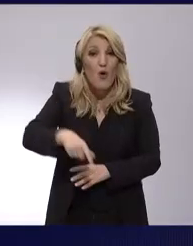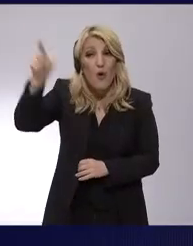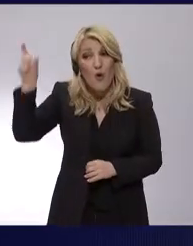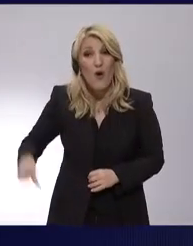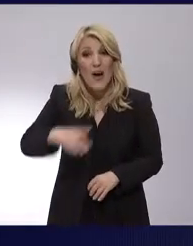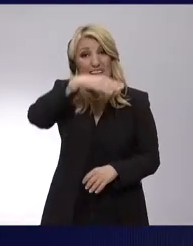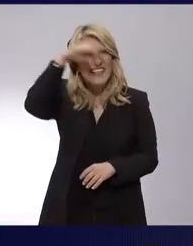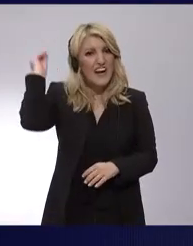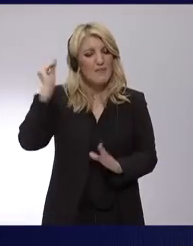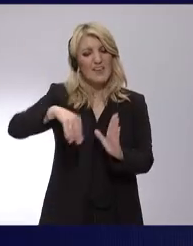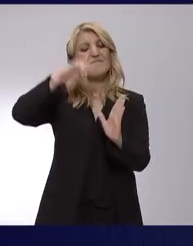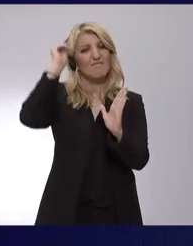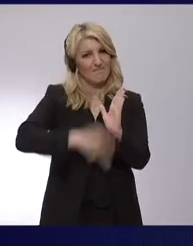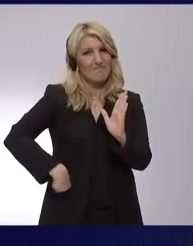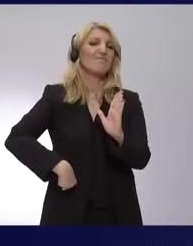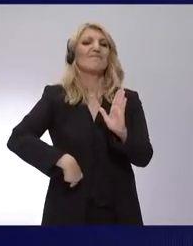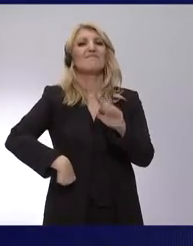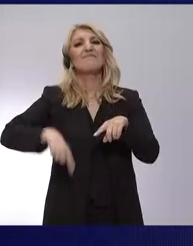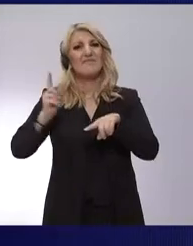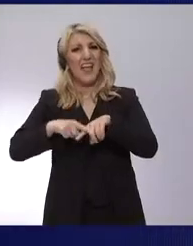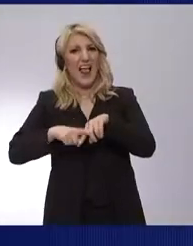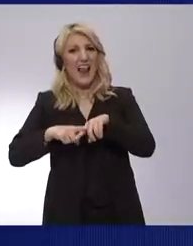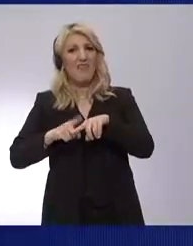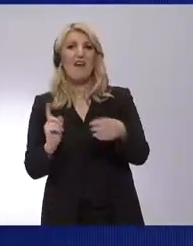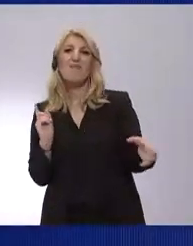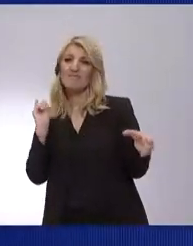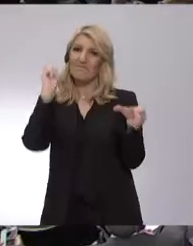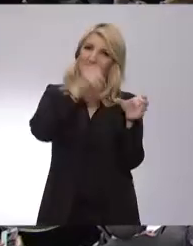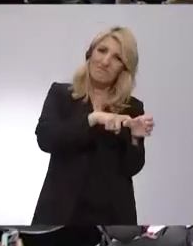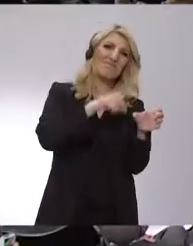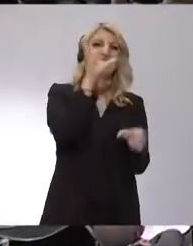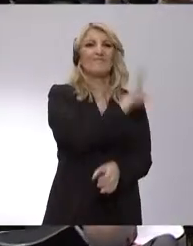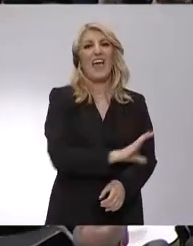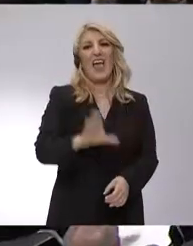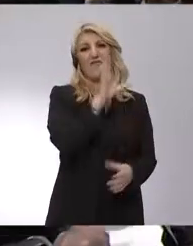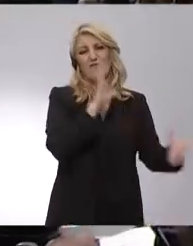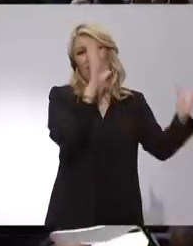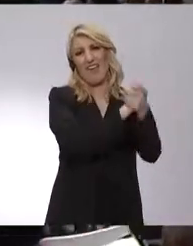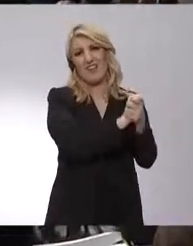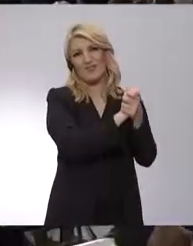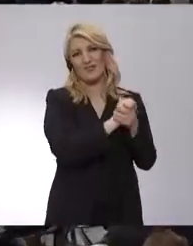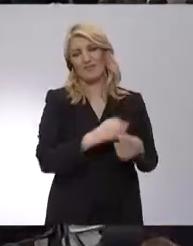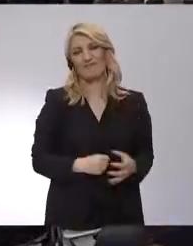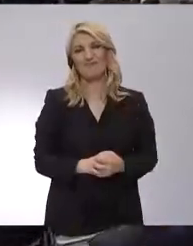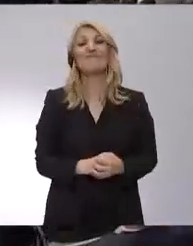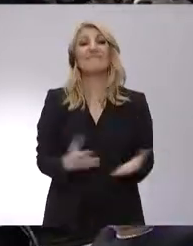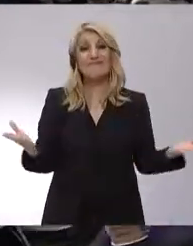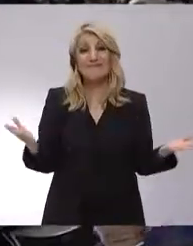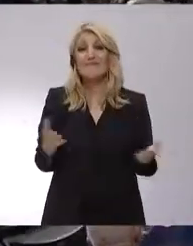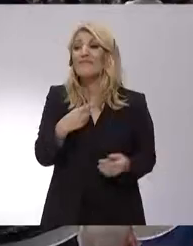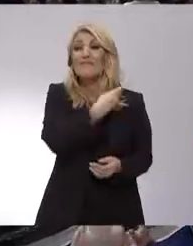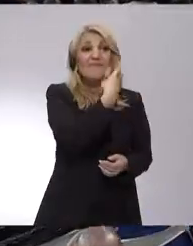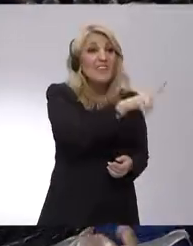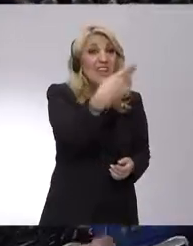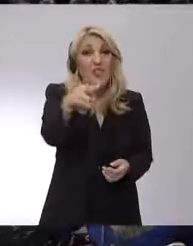Europe. Dear friends, that's your history, that's your heritage, that's Neo-Demokrazia,